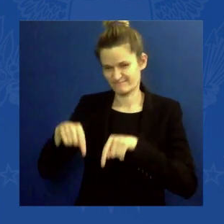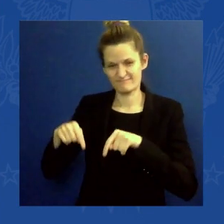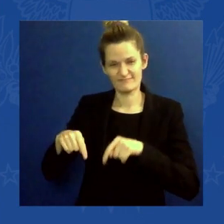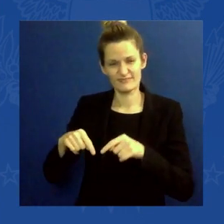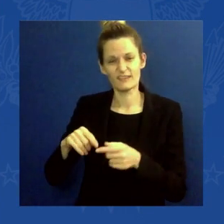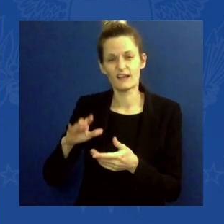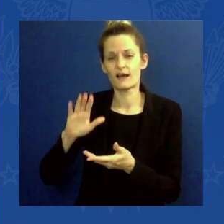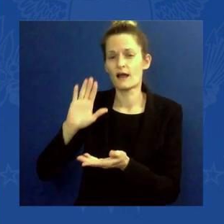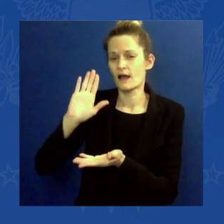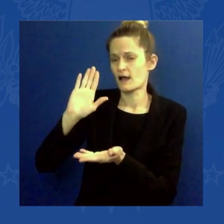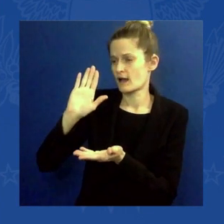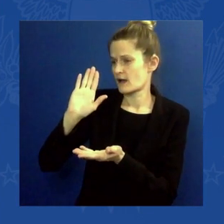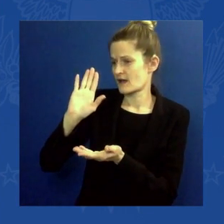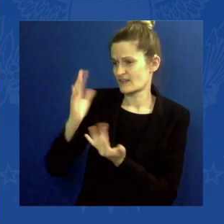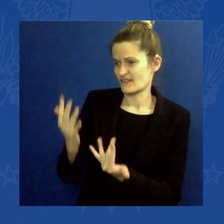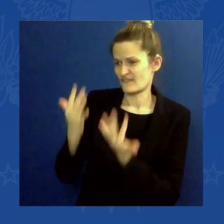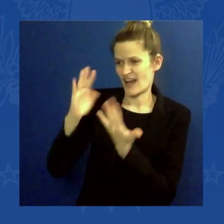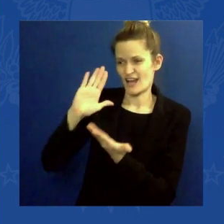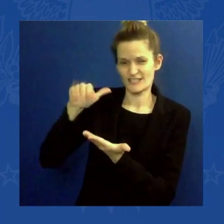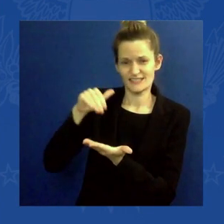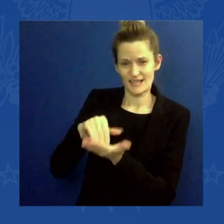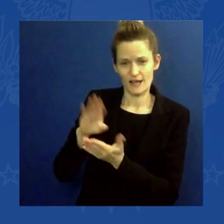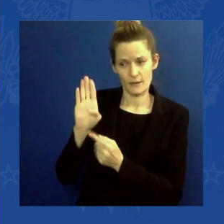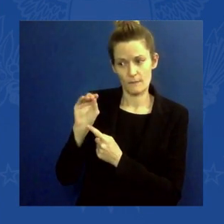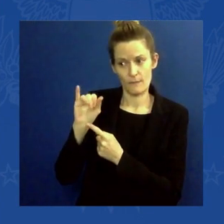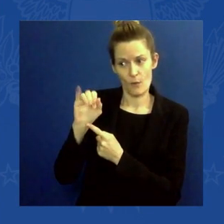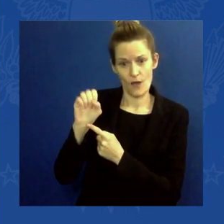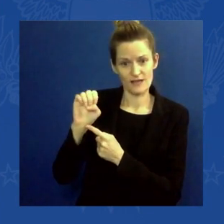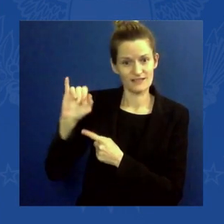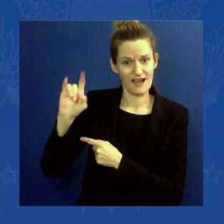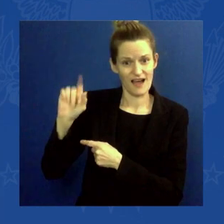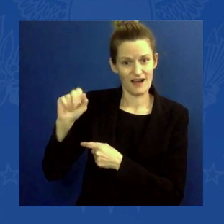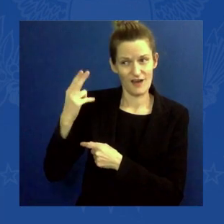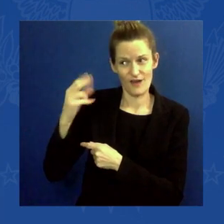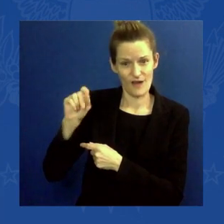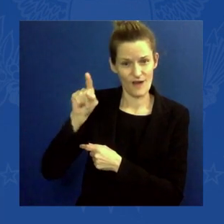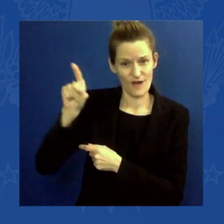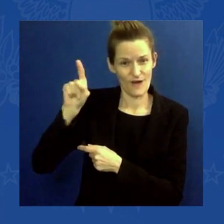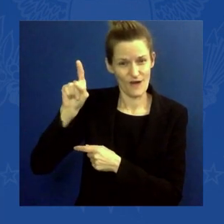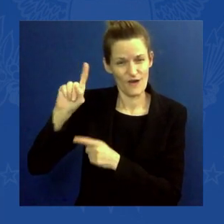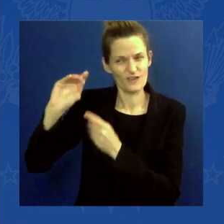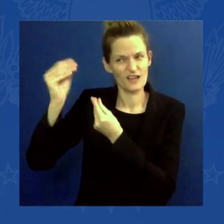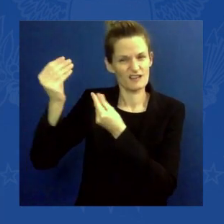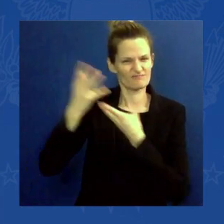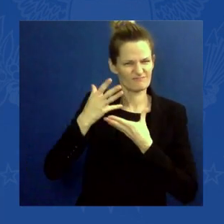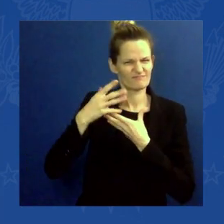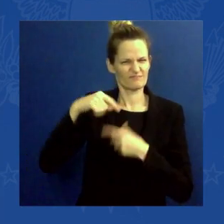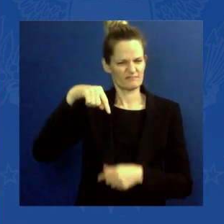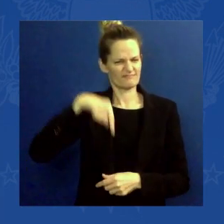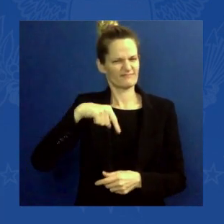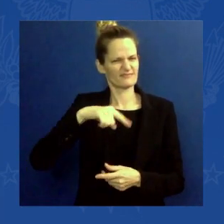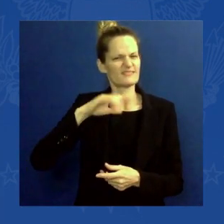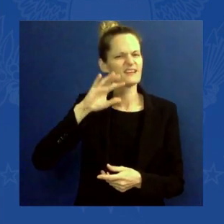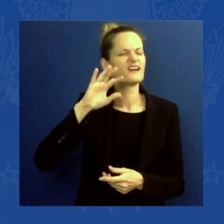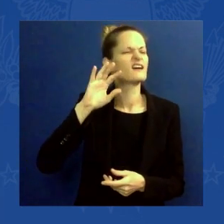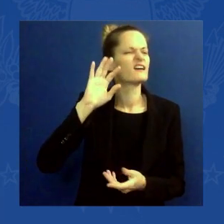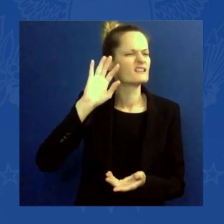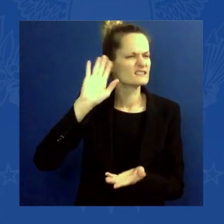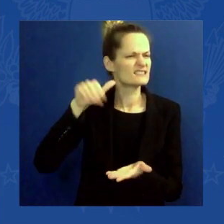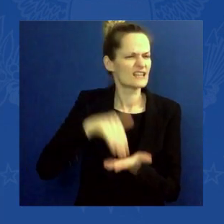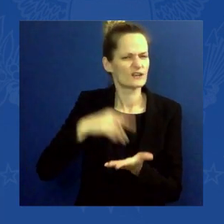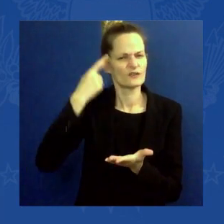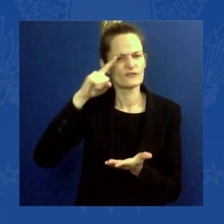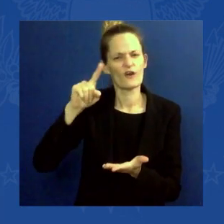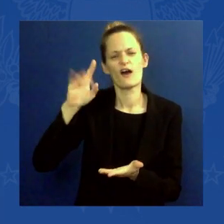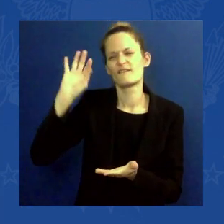located is a locational hub for our federal firefighting resources in the region. And we just surveyed some of the damage